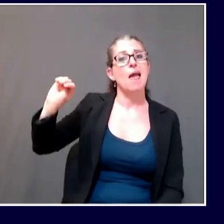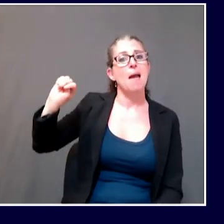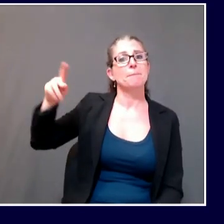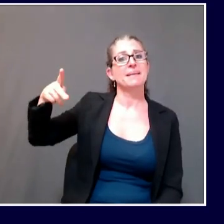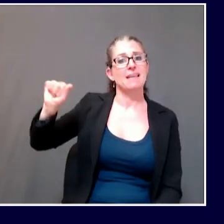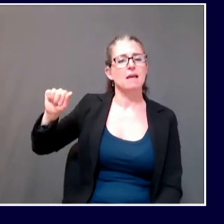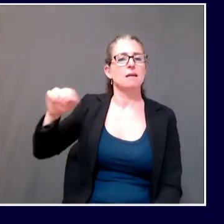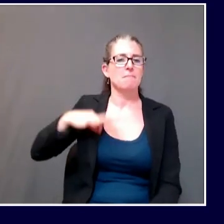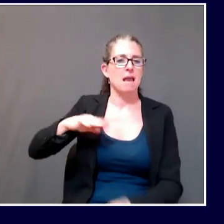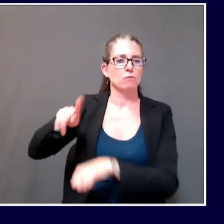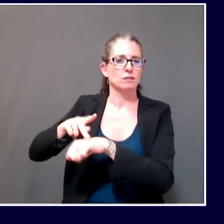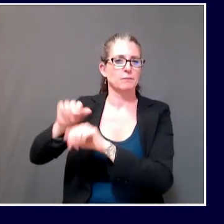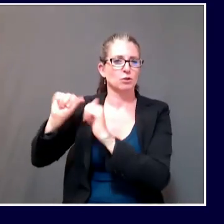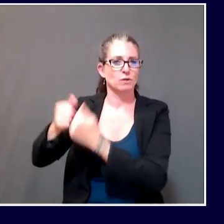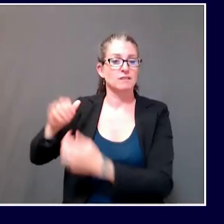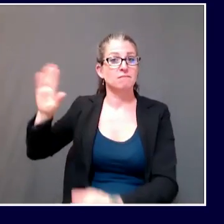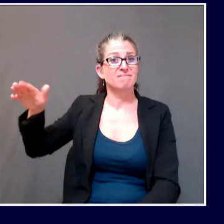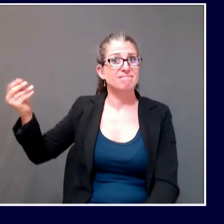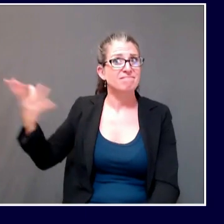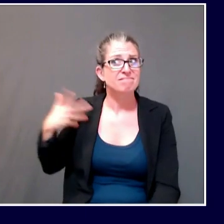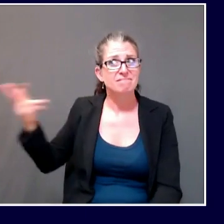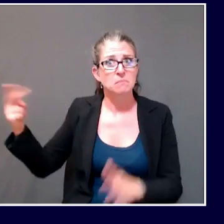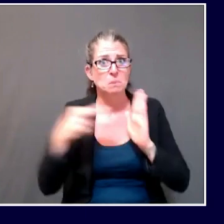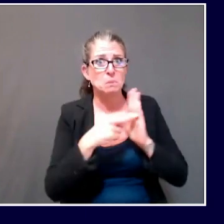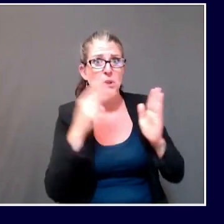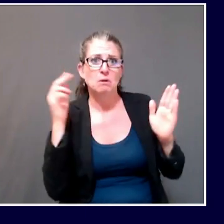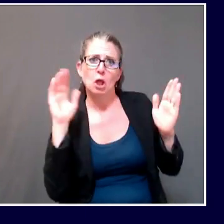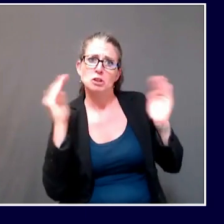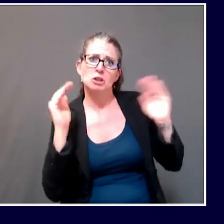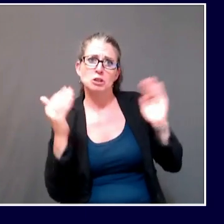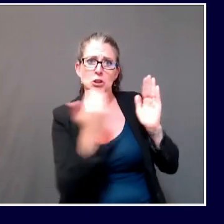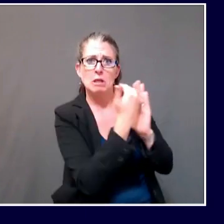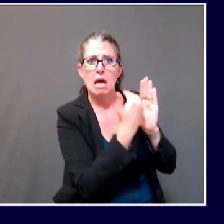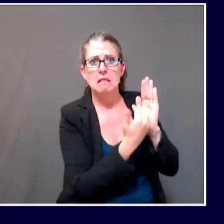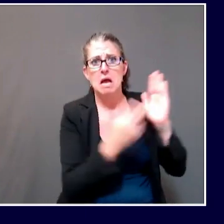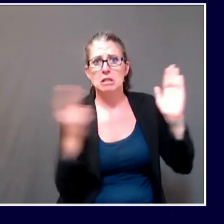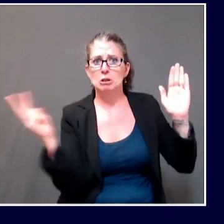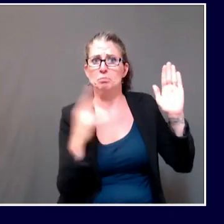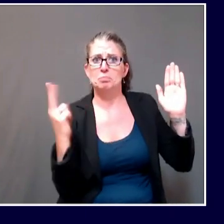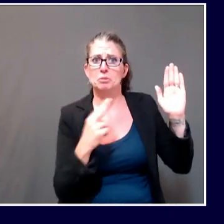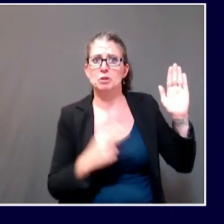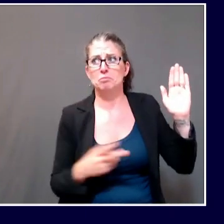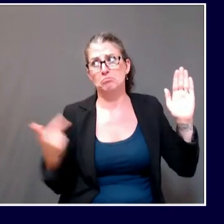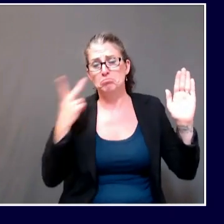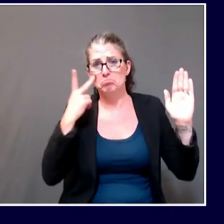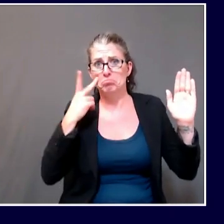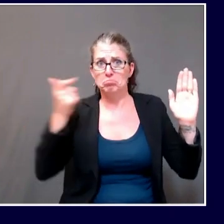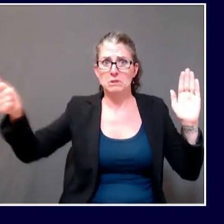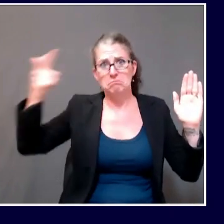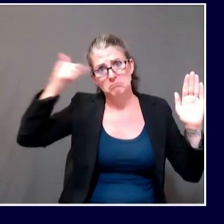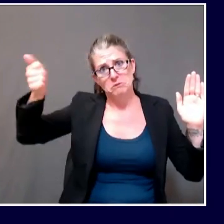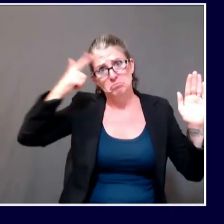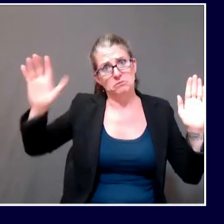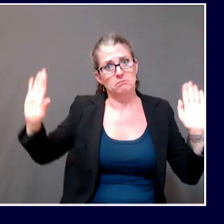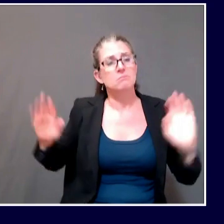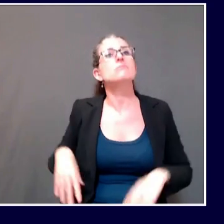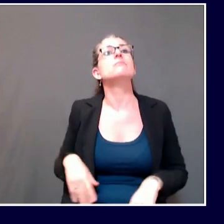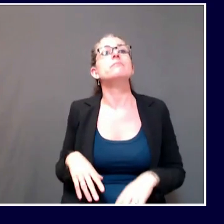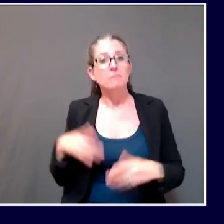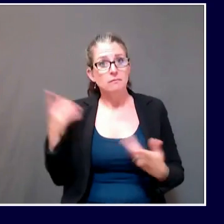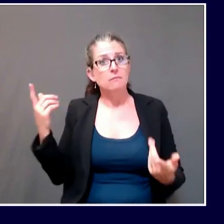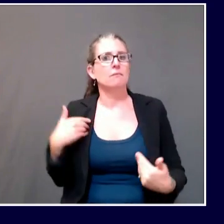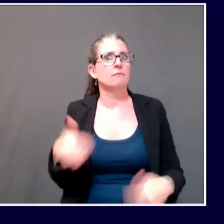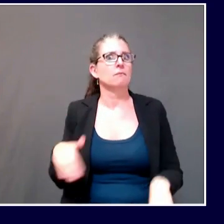questions as the Maine Principals Association makes its final recommendations. And we appreciate the challenge in developing guidance for